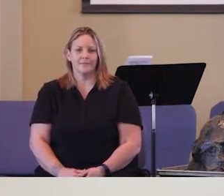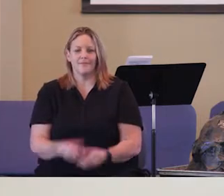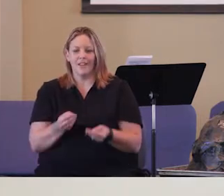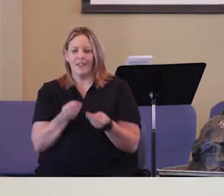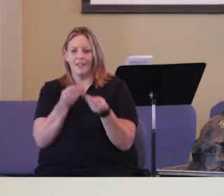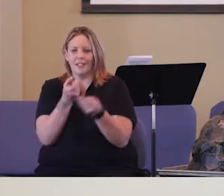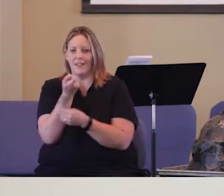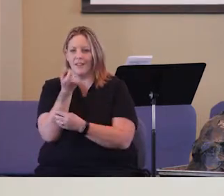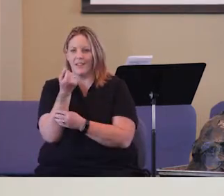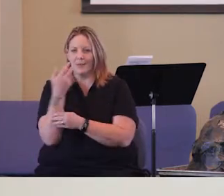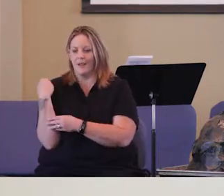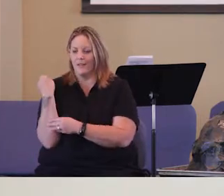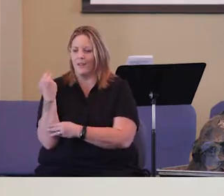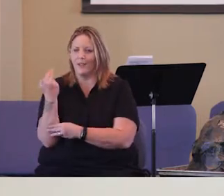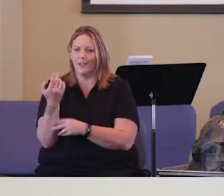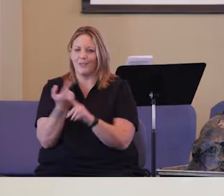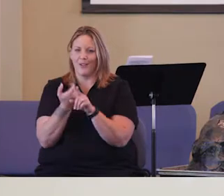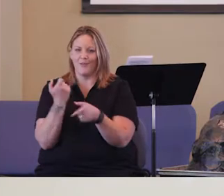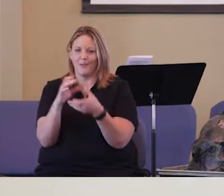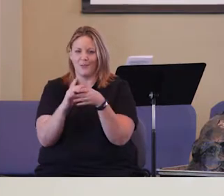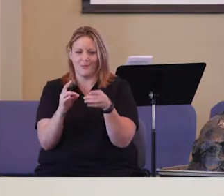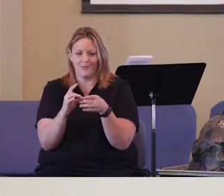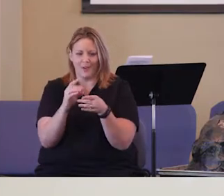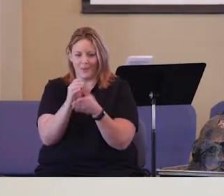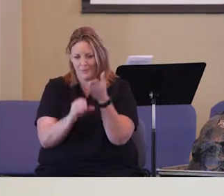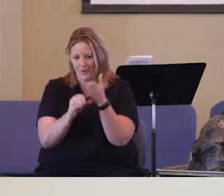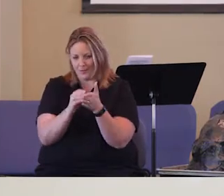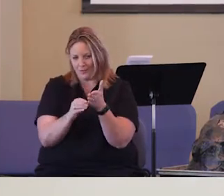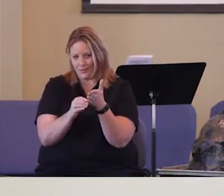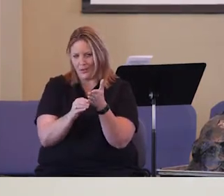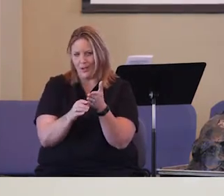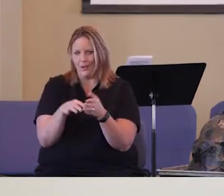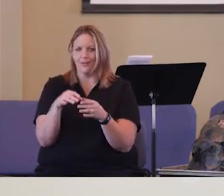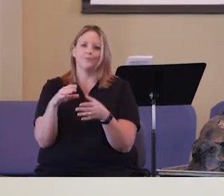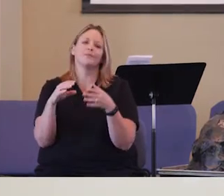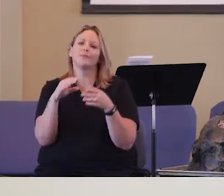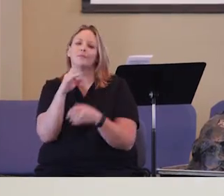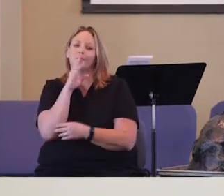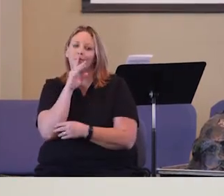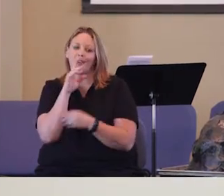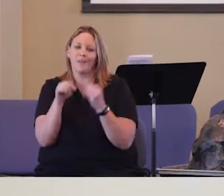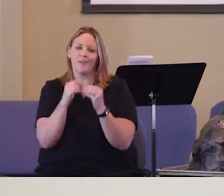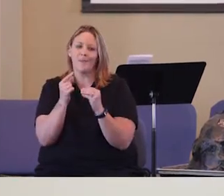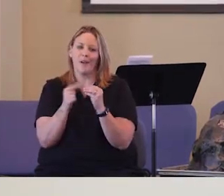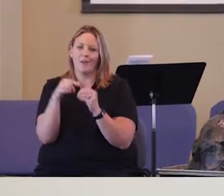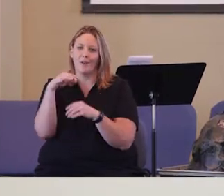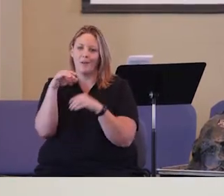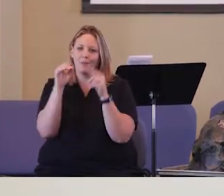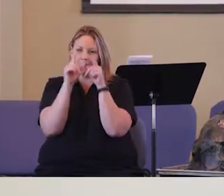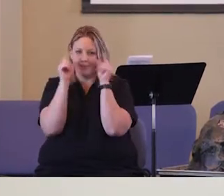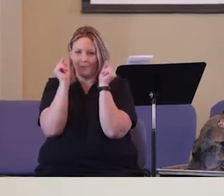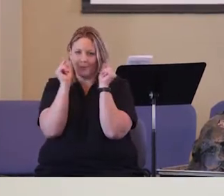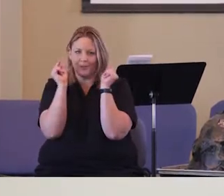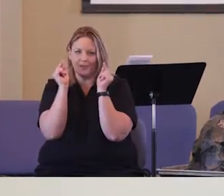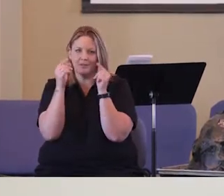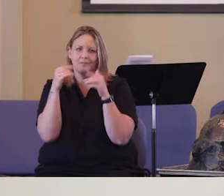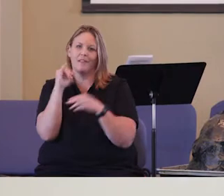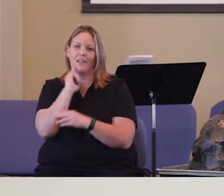To give you a little history on our passage, we're talking about Moses and the Israelites in the wilderness.